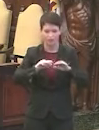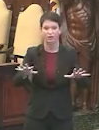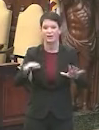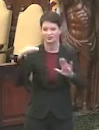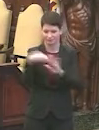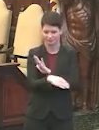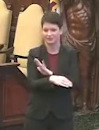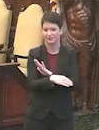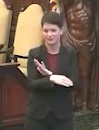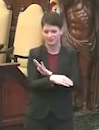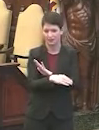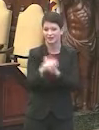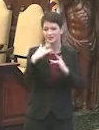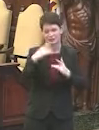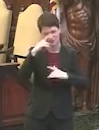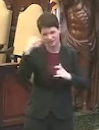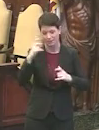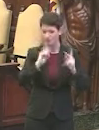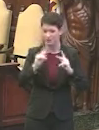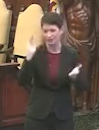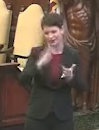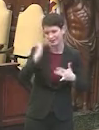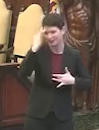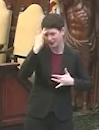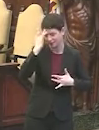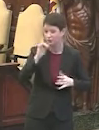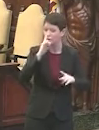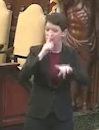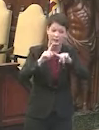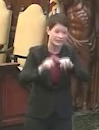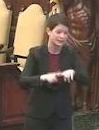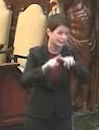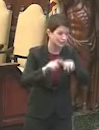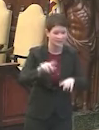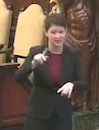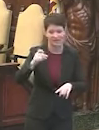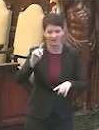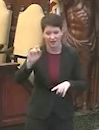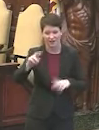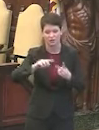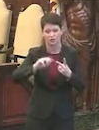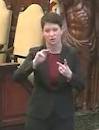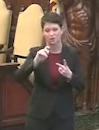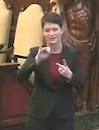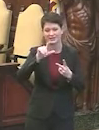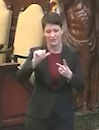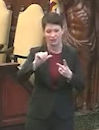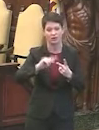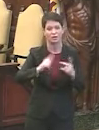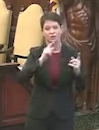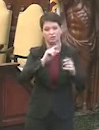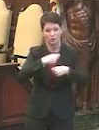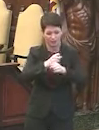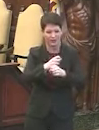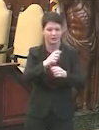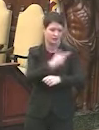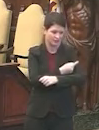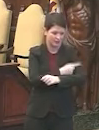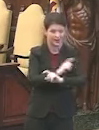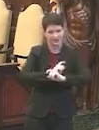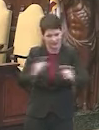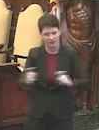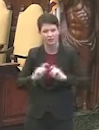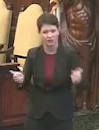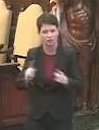bottom. It tends to hit the bottom in the summer. So this all depends on the ability of Pfizer and Moderna to deliver the doses that they promised the federal government and for